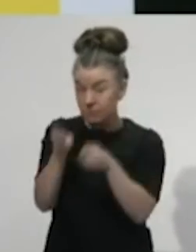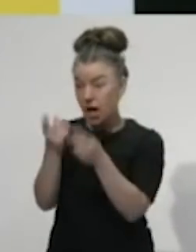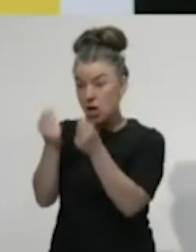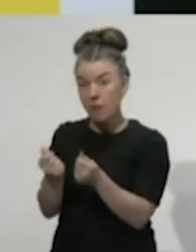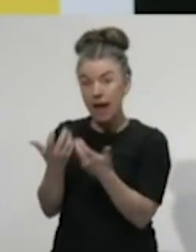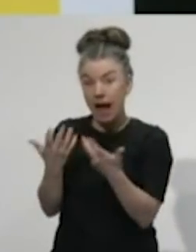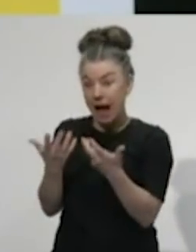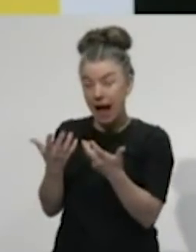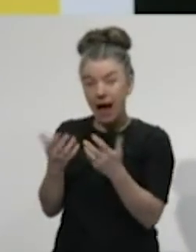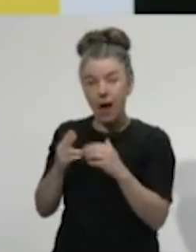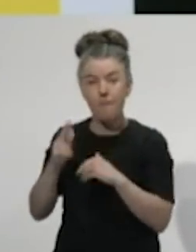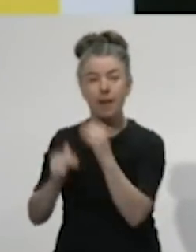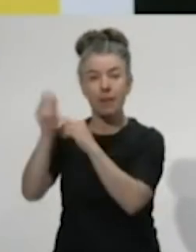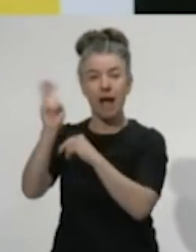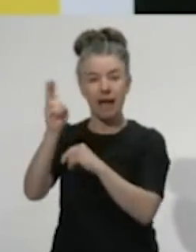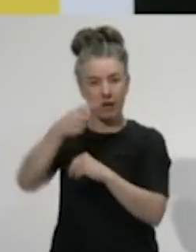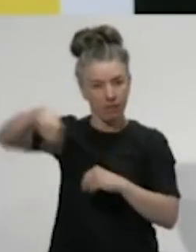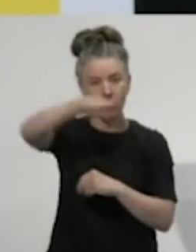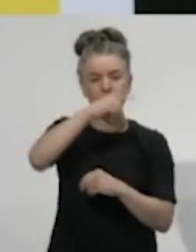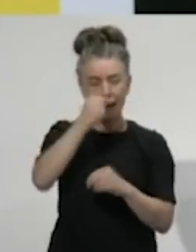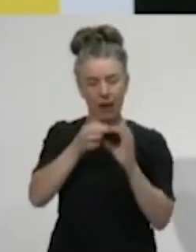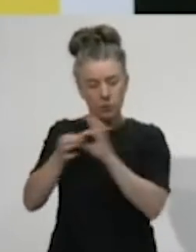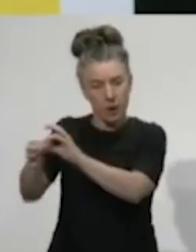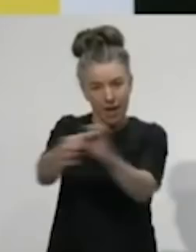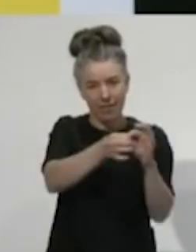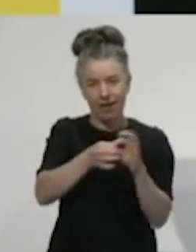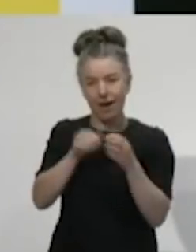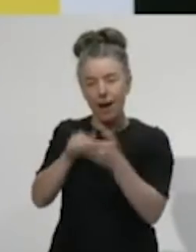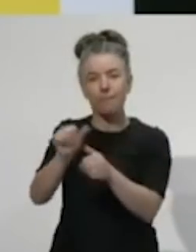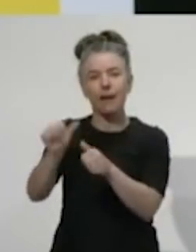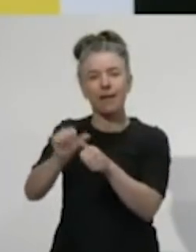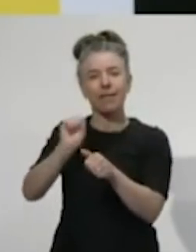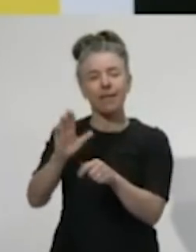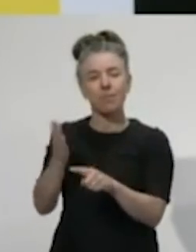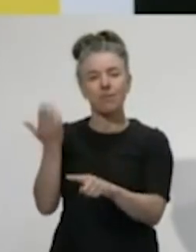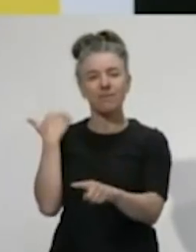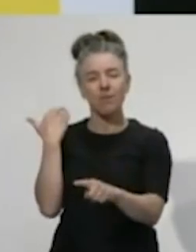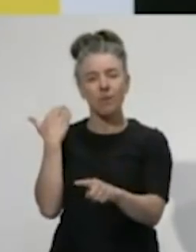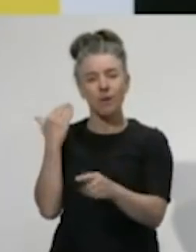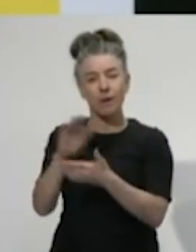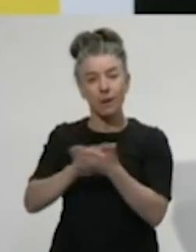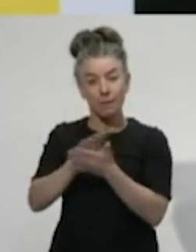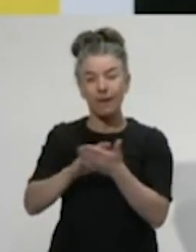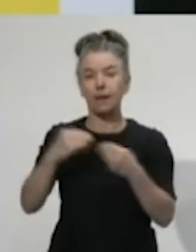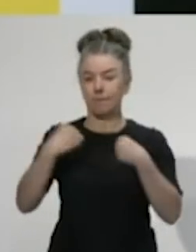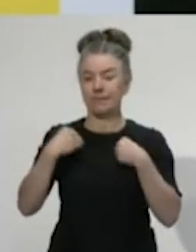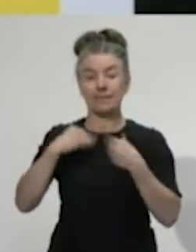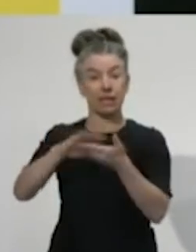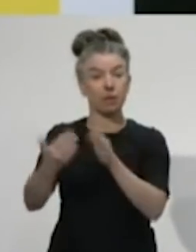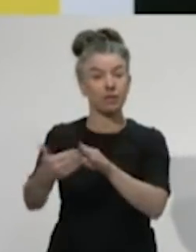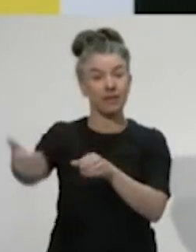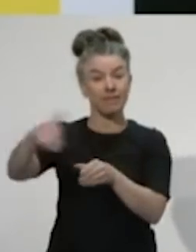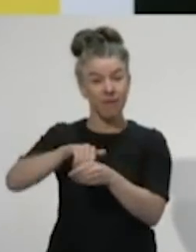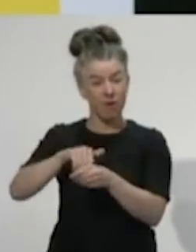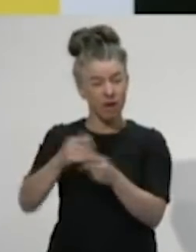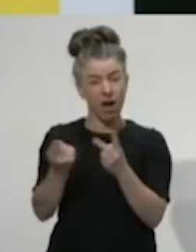people and rebuild in a way that makes things better than they were before? That will, of course, include the business community, but